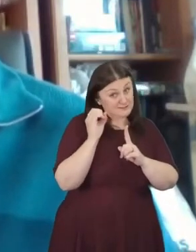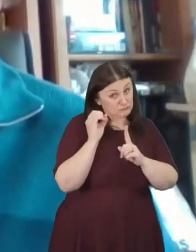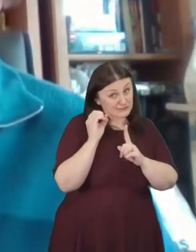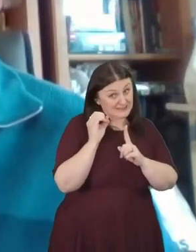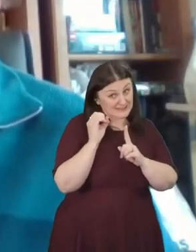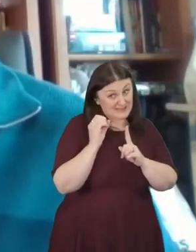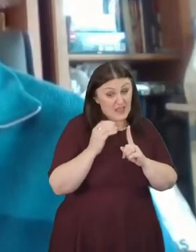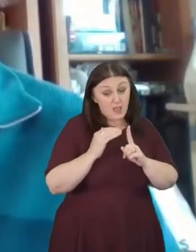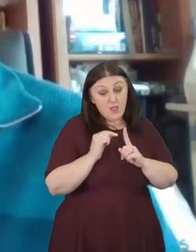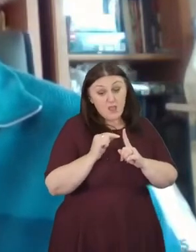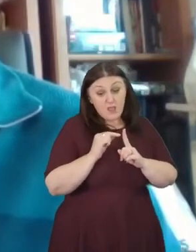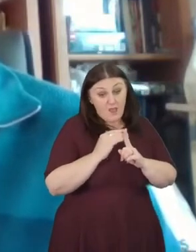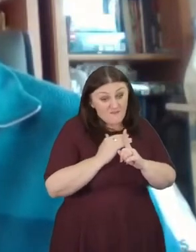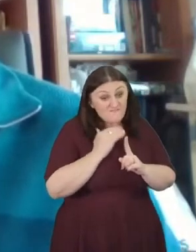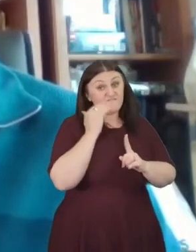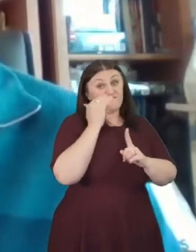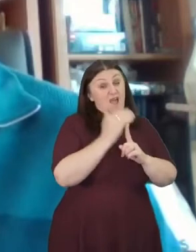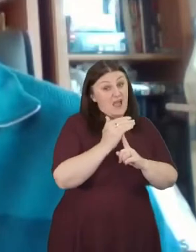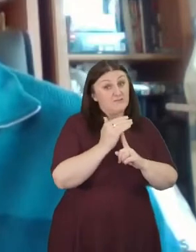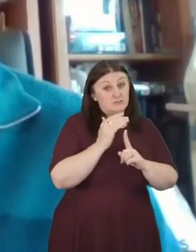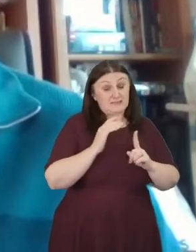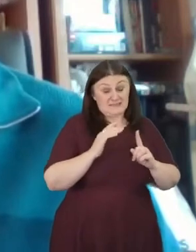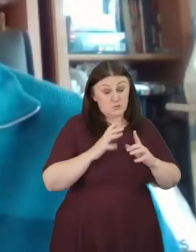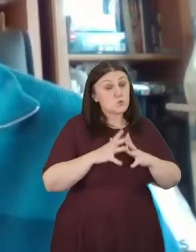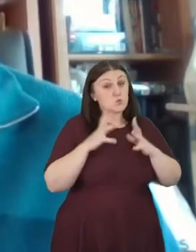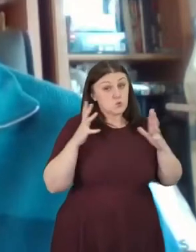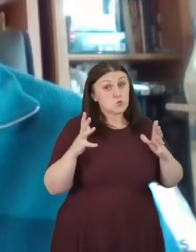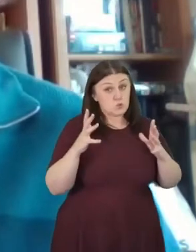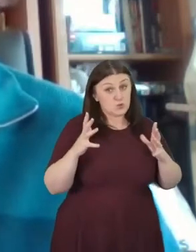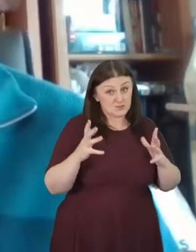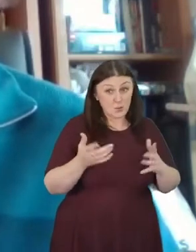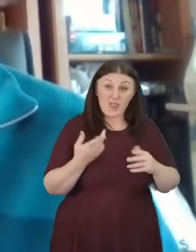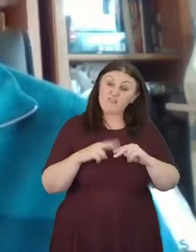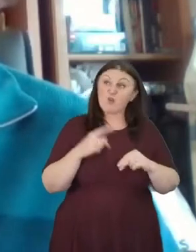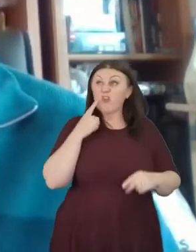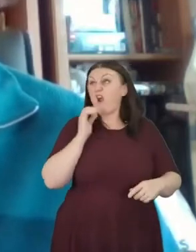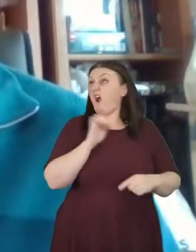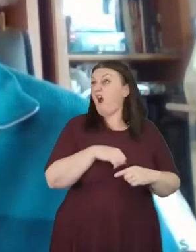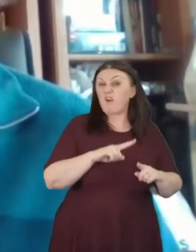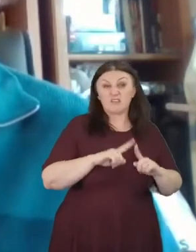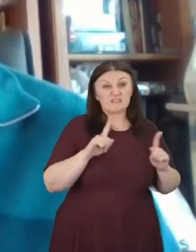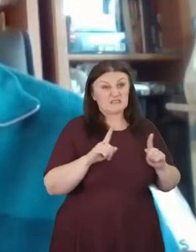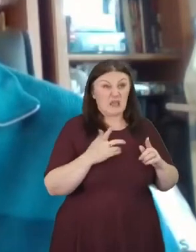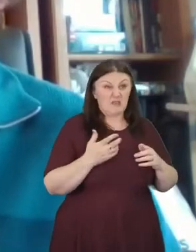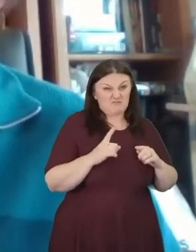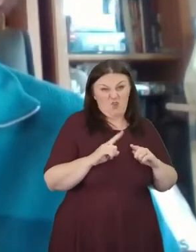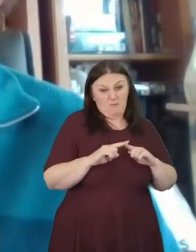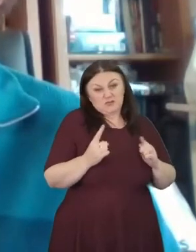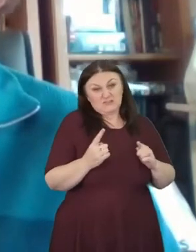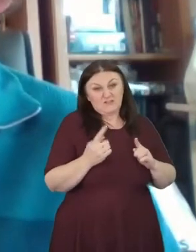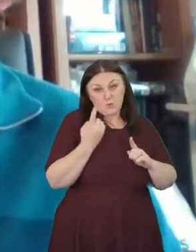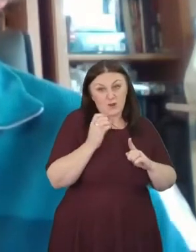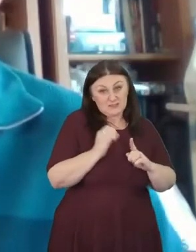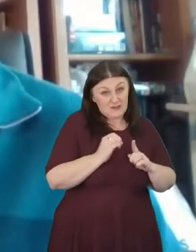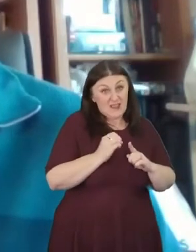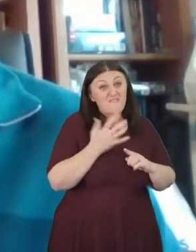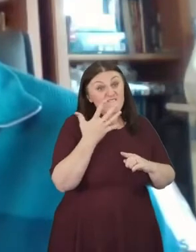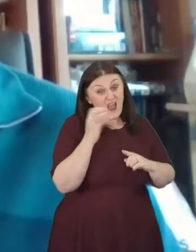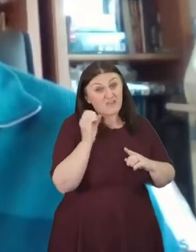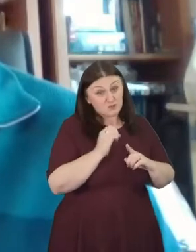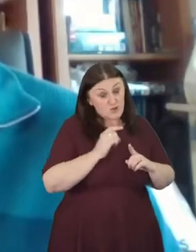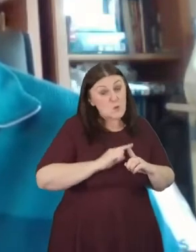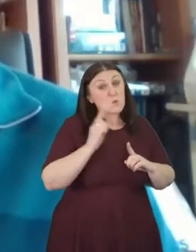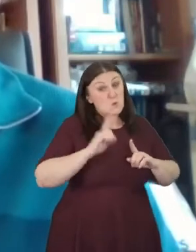shifts in weather patterns that we see today, which is still relatively infrequent for many of us, will become the norm